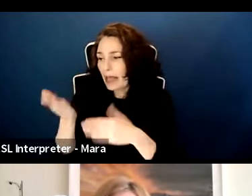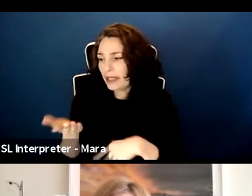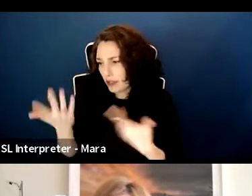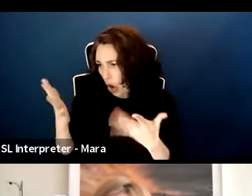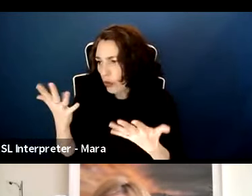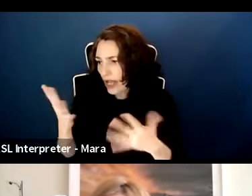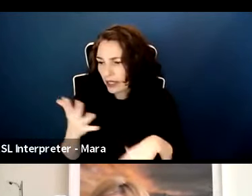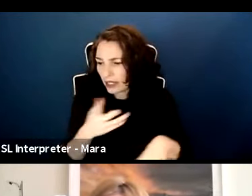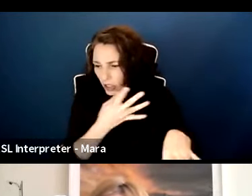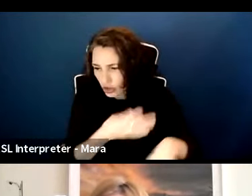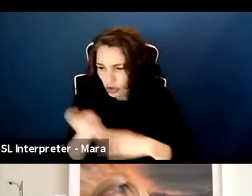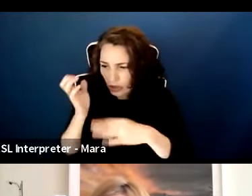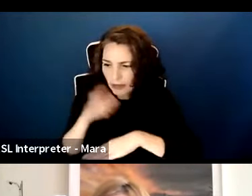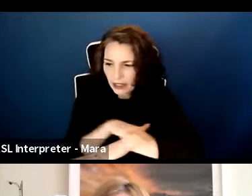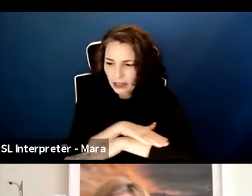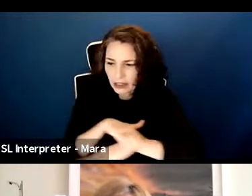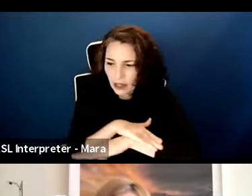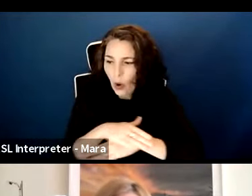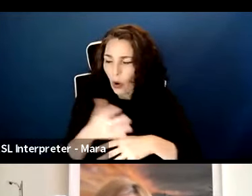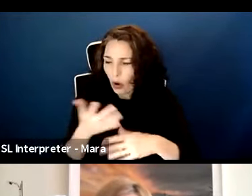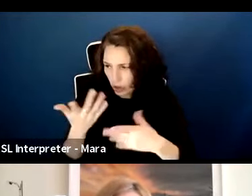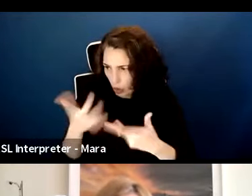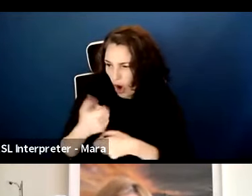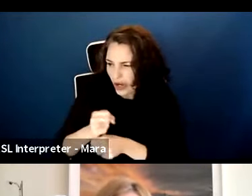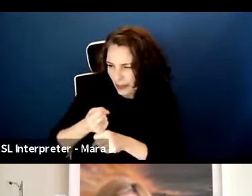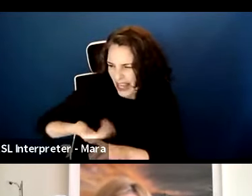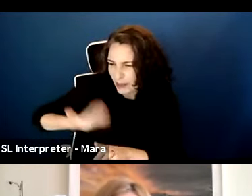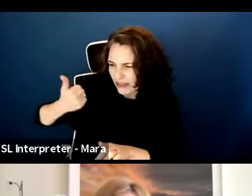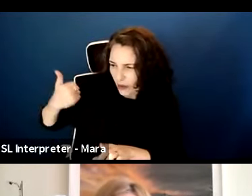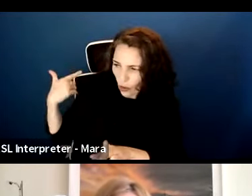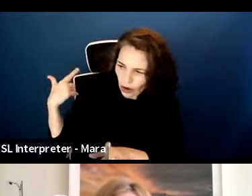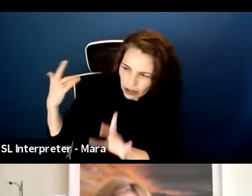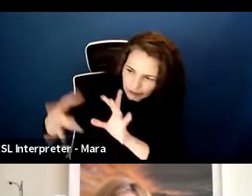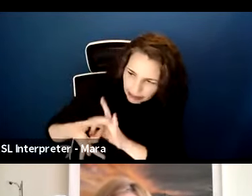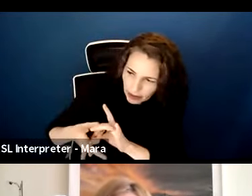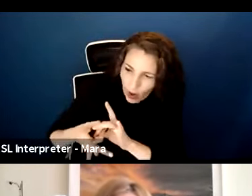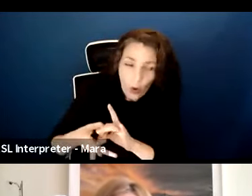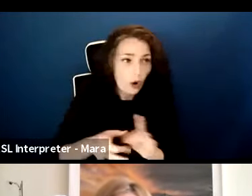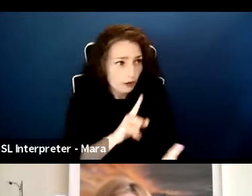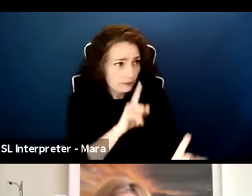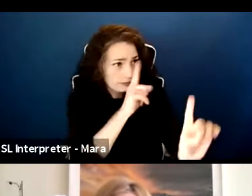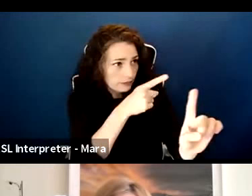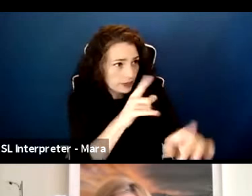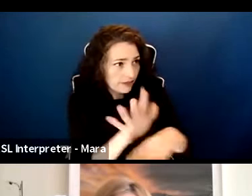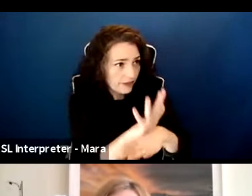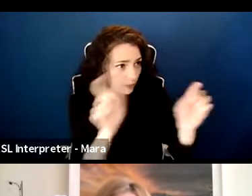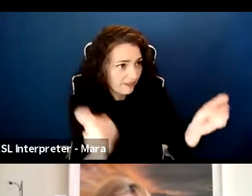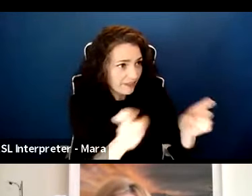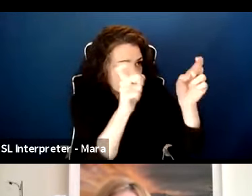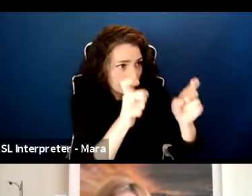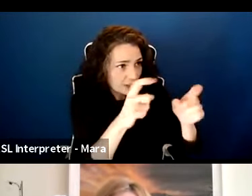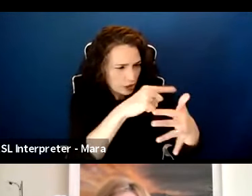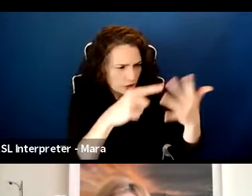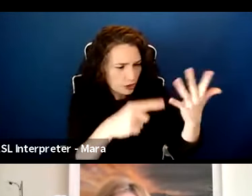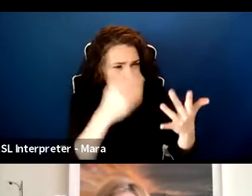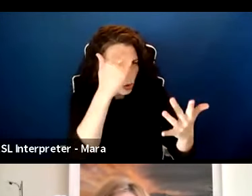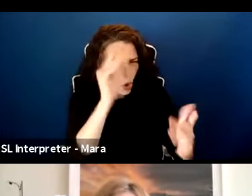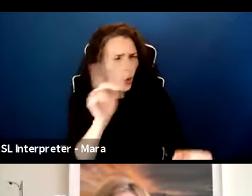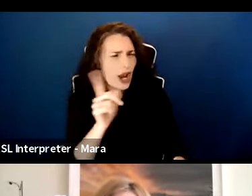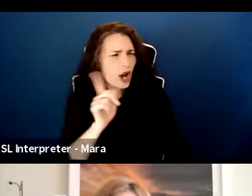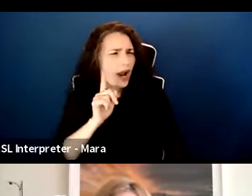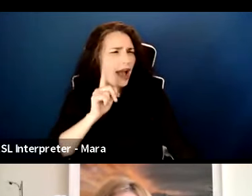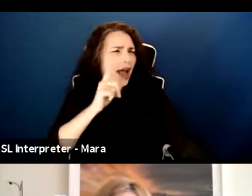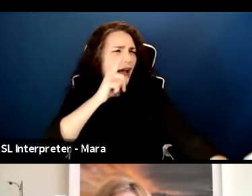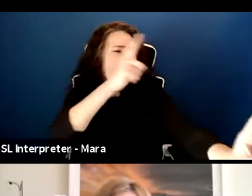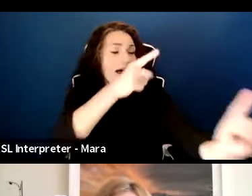or a festival, but you know where you want it to live, you can build that into your game plan from the get-go. So you're not, um,